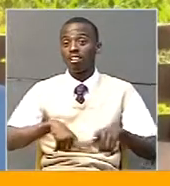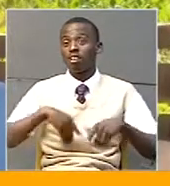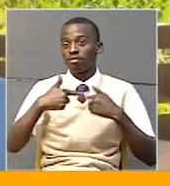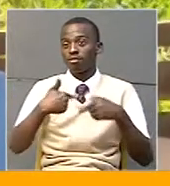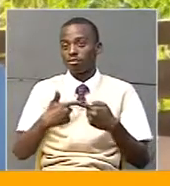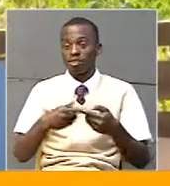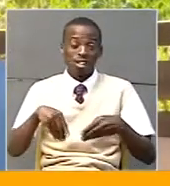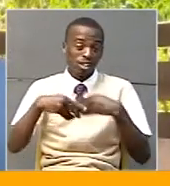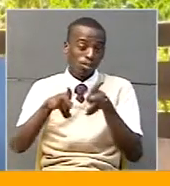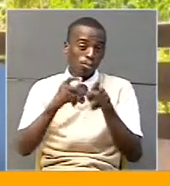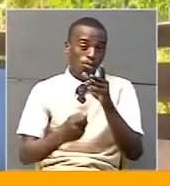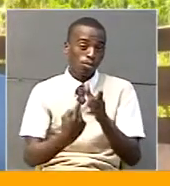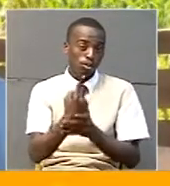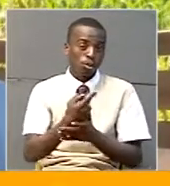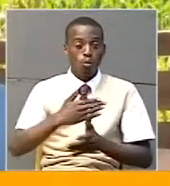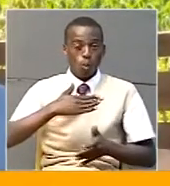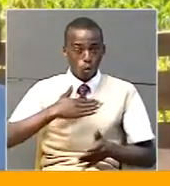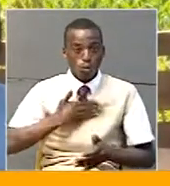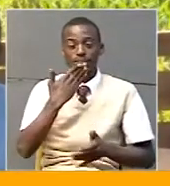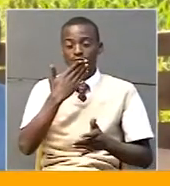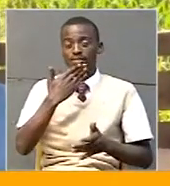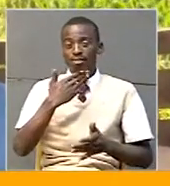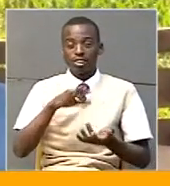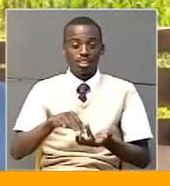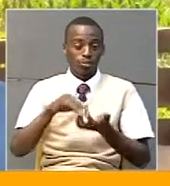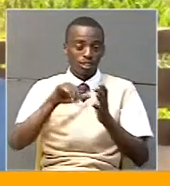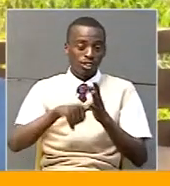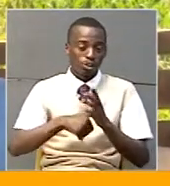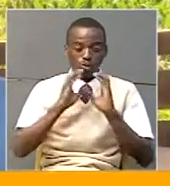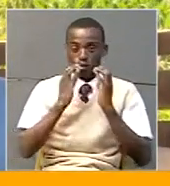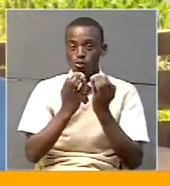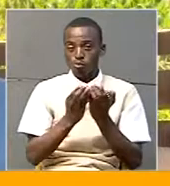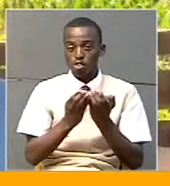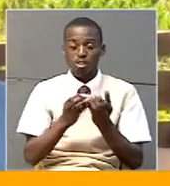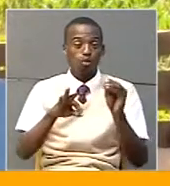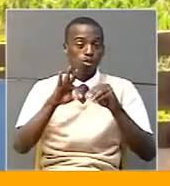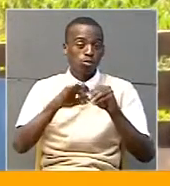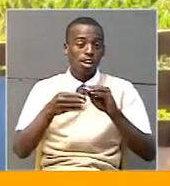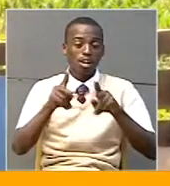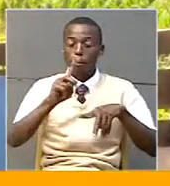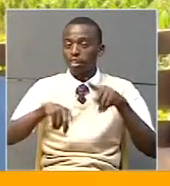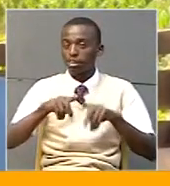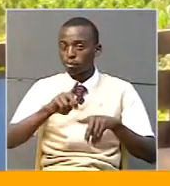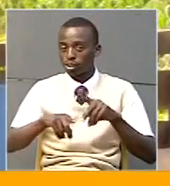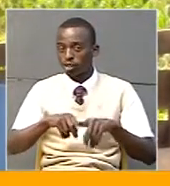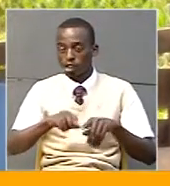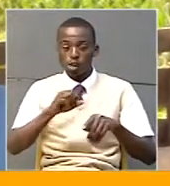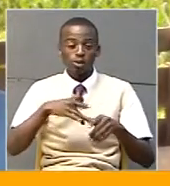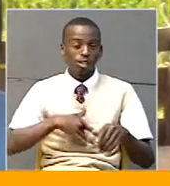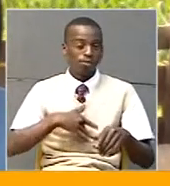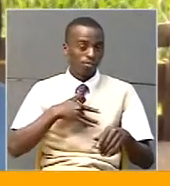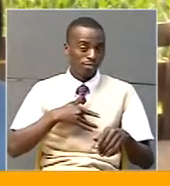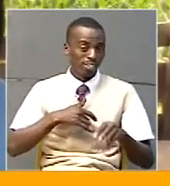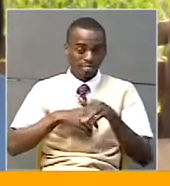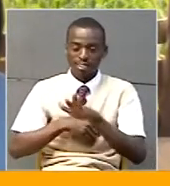It gives people the chance to own up, especially the aspect of community contribution and participation, so they feel it